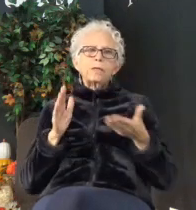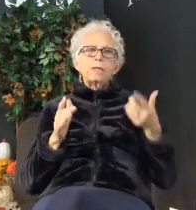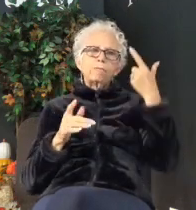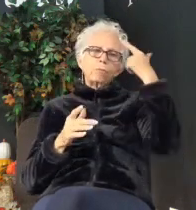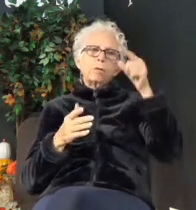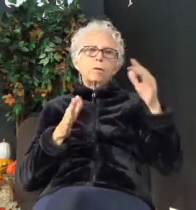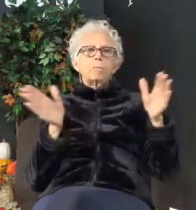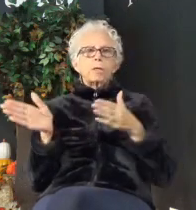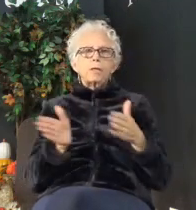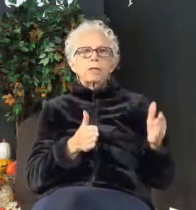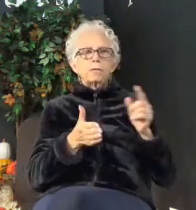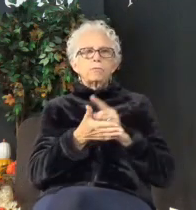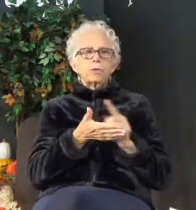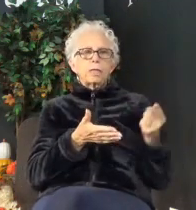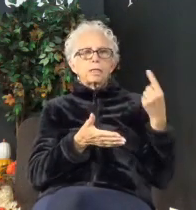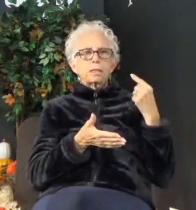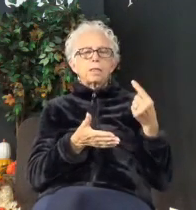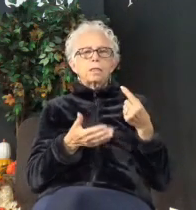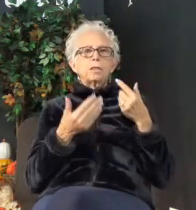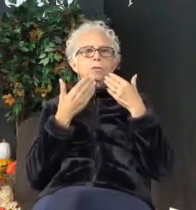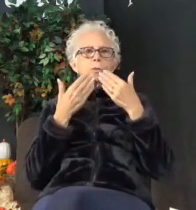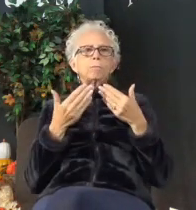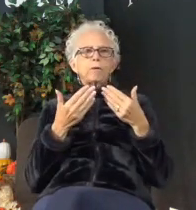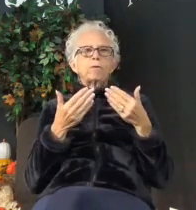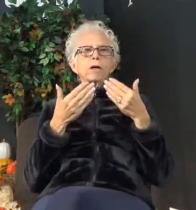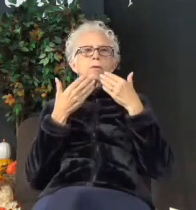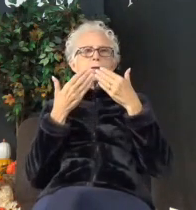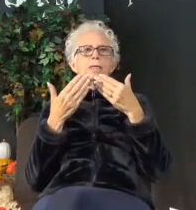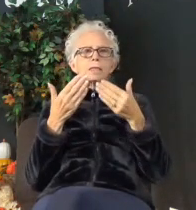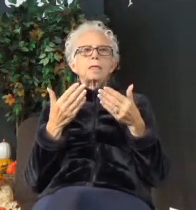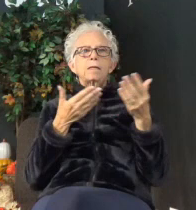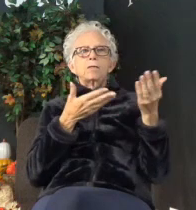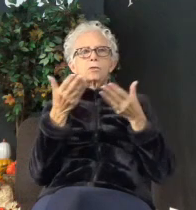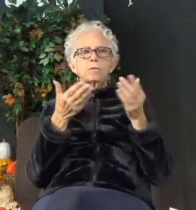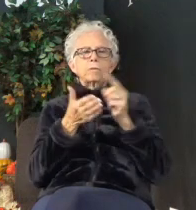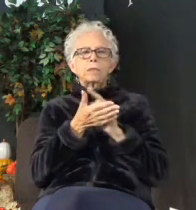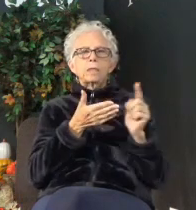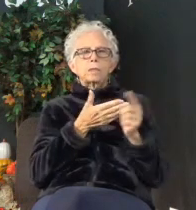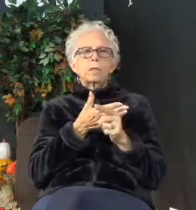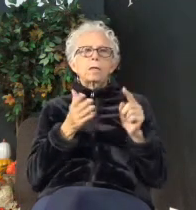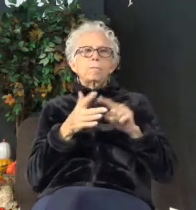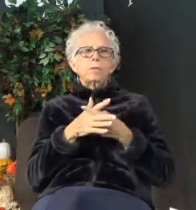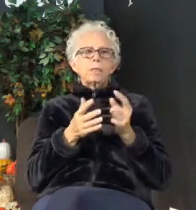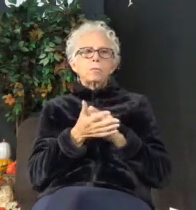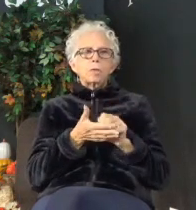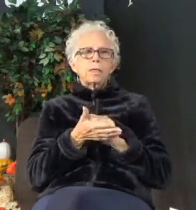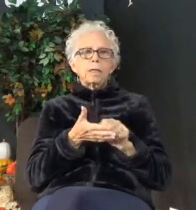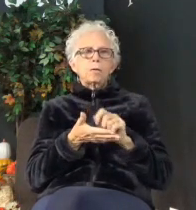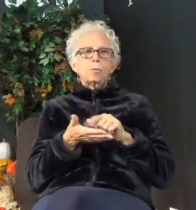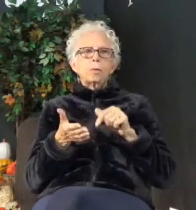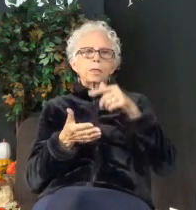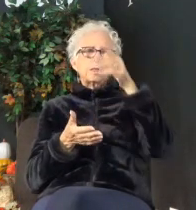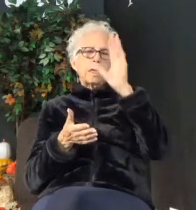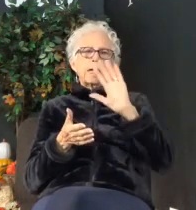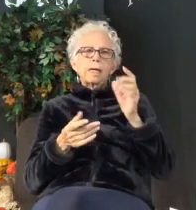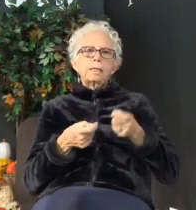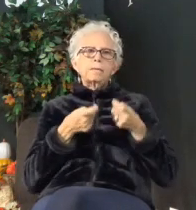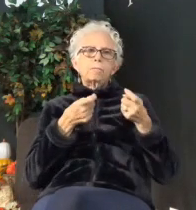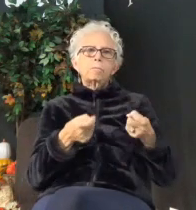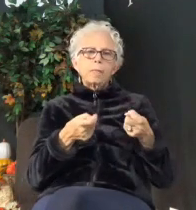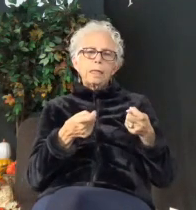week as we prepare for our Thanksgiving service next Sunday. It's to begin writing down, what has God entrusted to me?